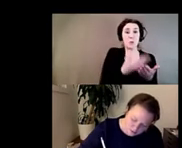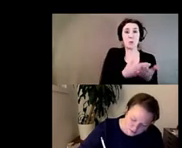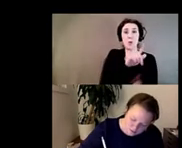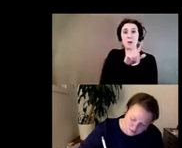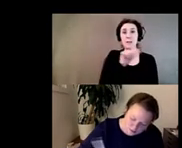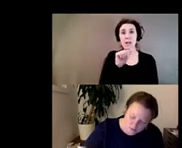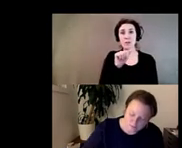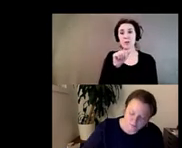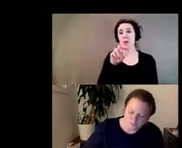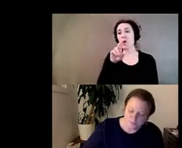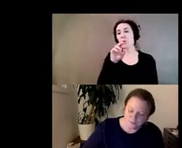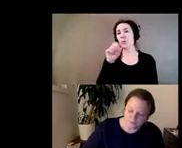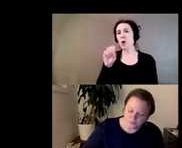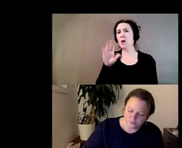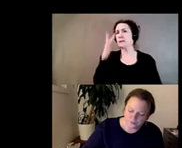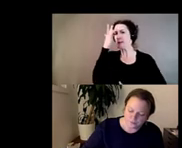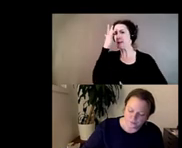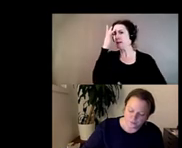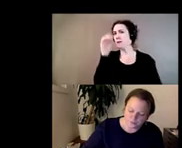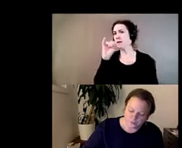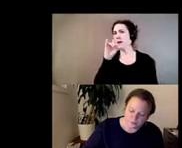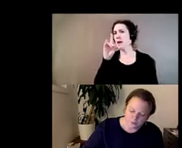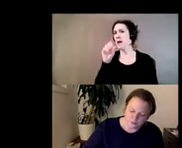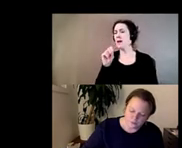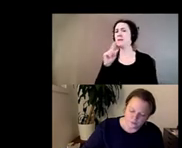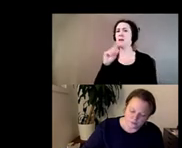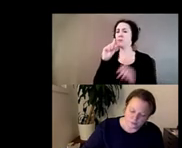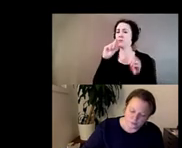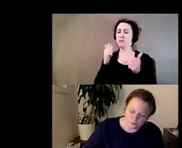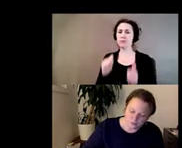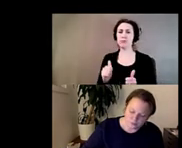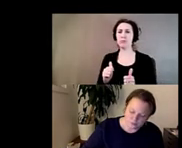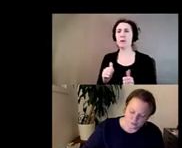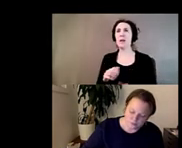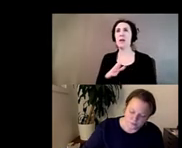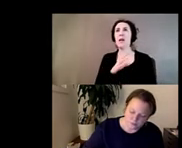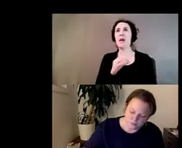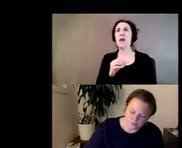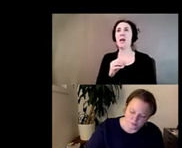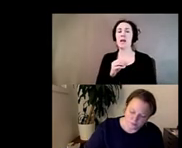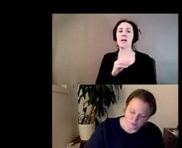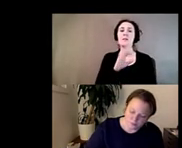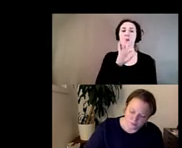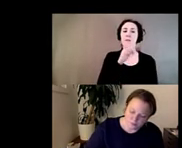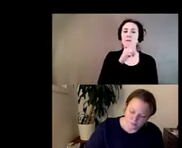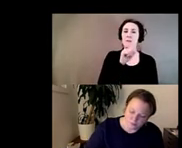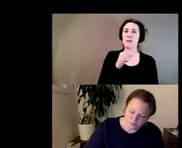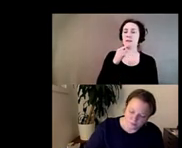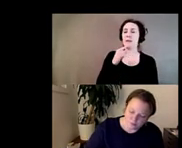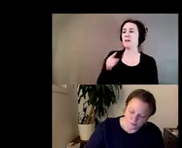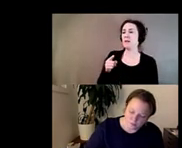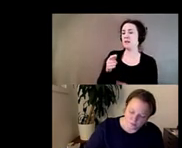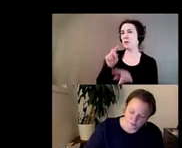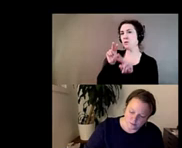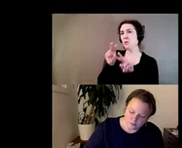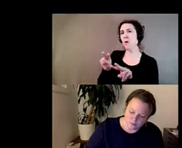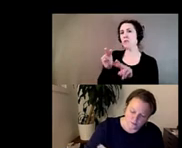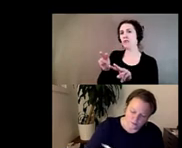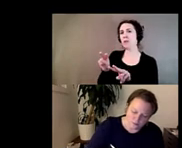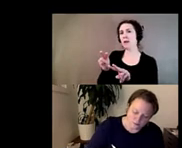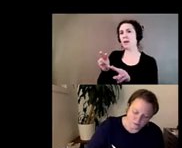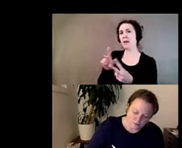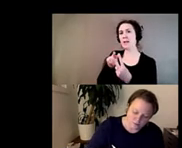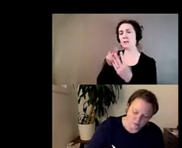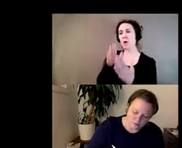aids had advanced to such a degree that in felix's writings of the time what he narrates is watching ross slipping away from him during that time um so